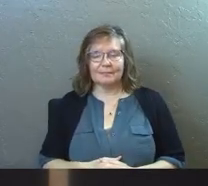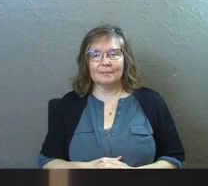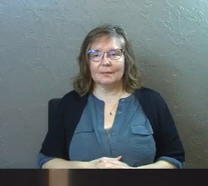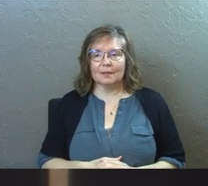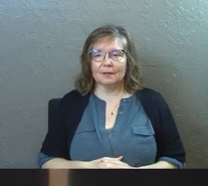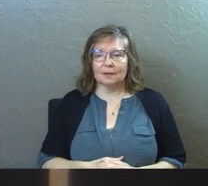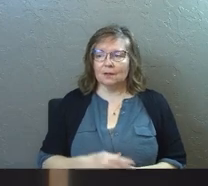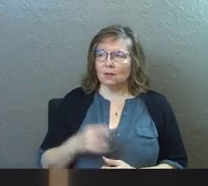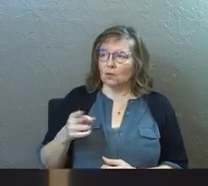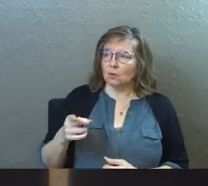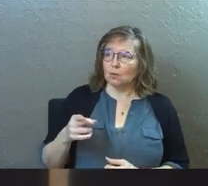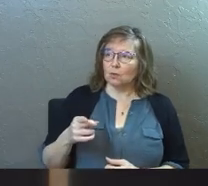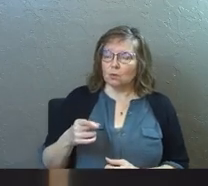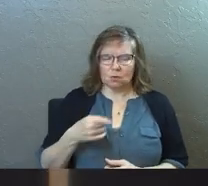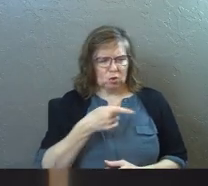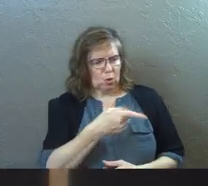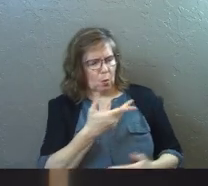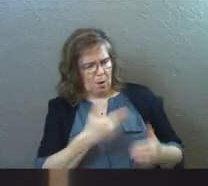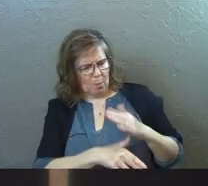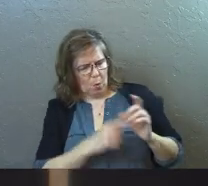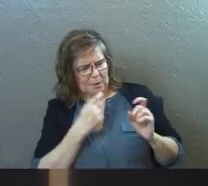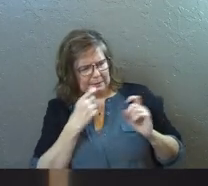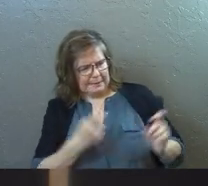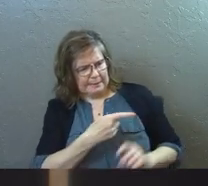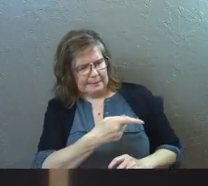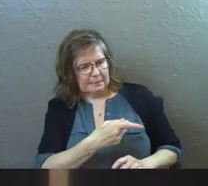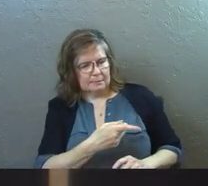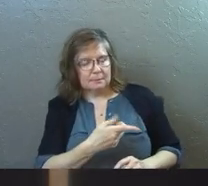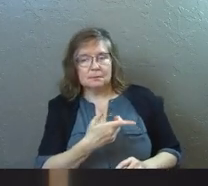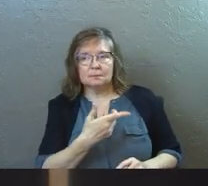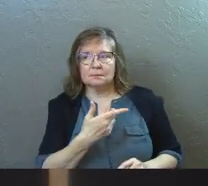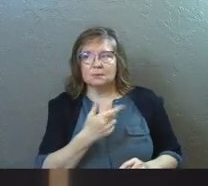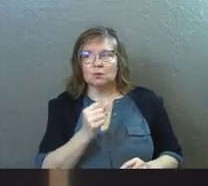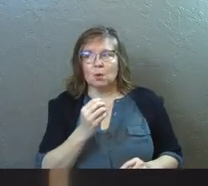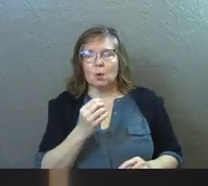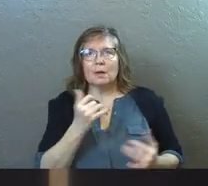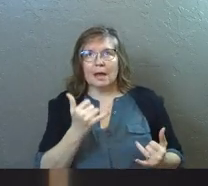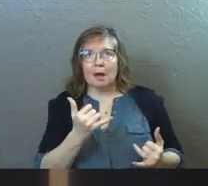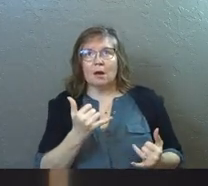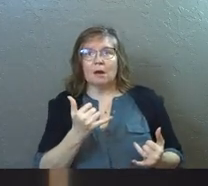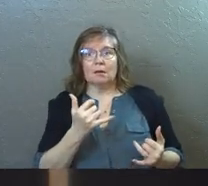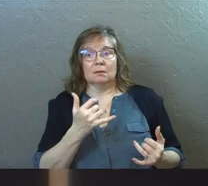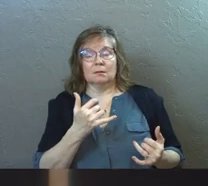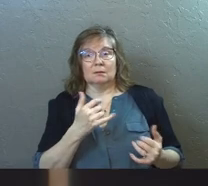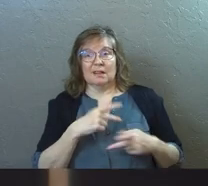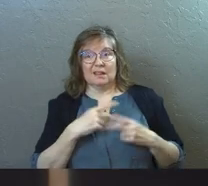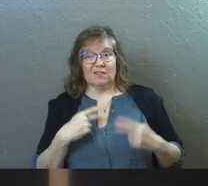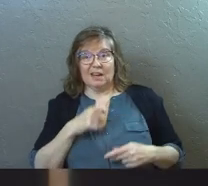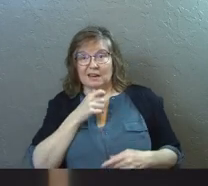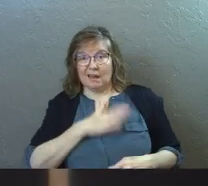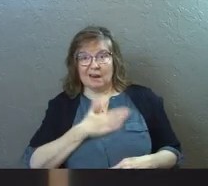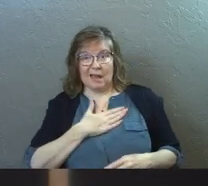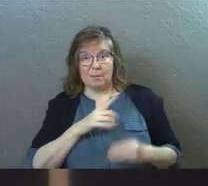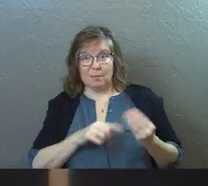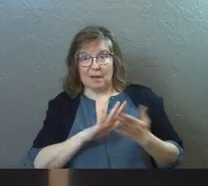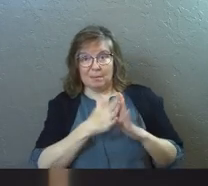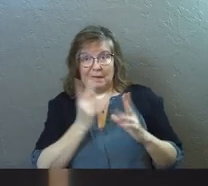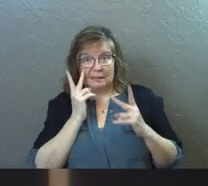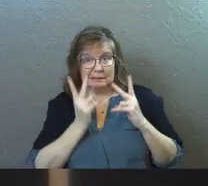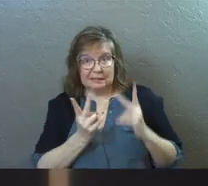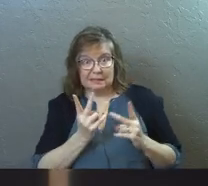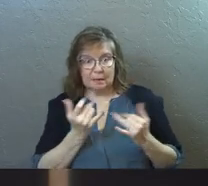You were born a total sinner, they answered. So again, not only, not only are we not joyful about your sight,